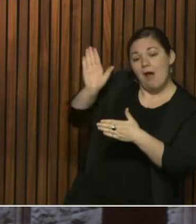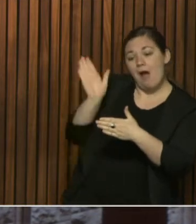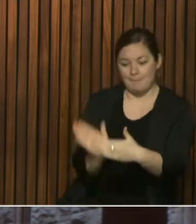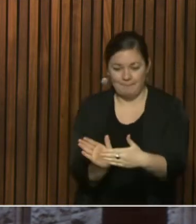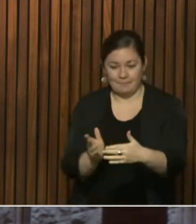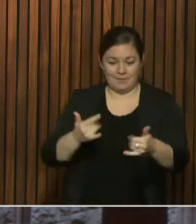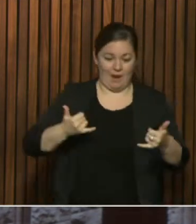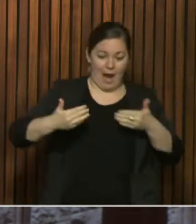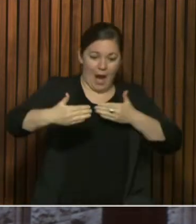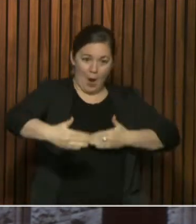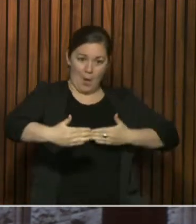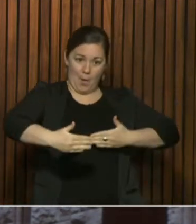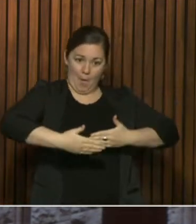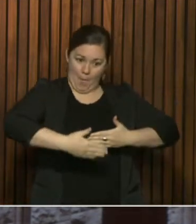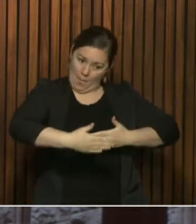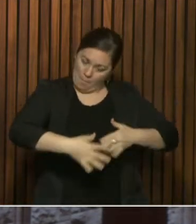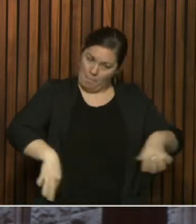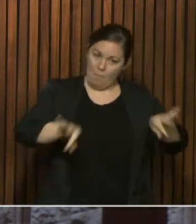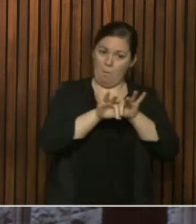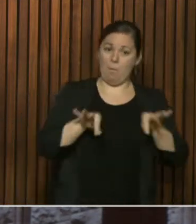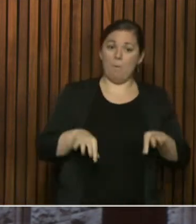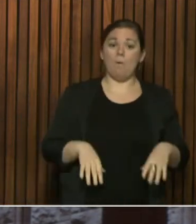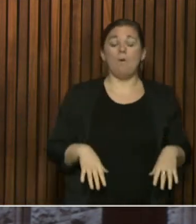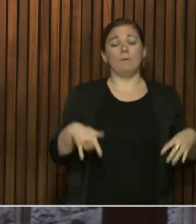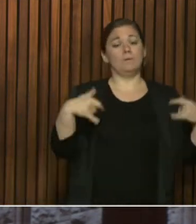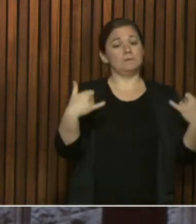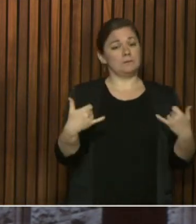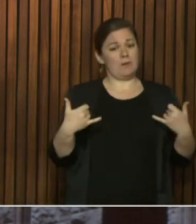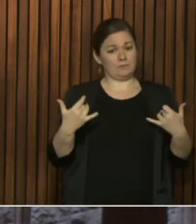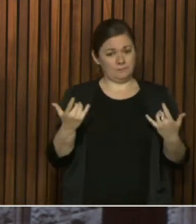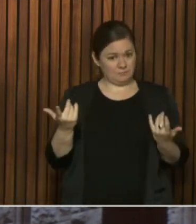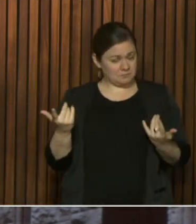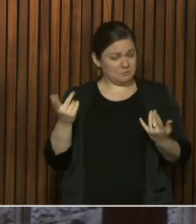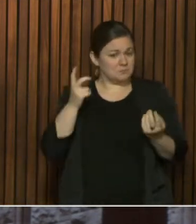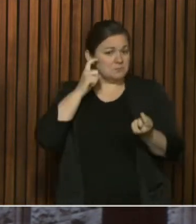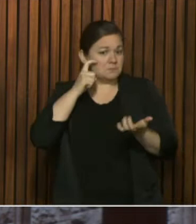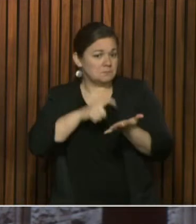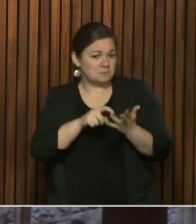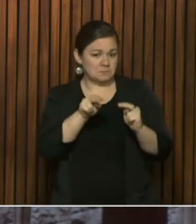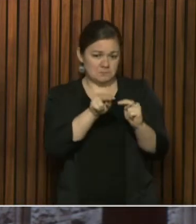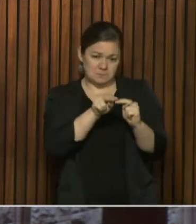I noticed that today, of course, we've dropped down to just over 300.